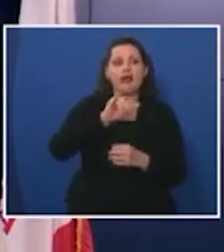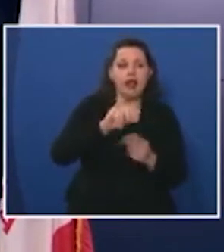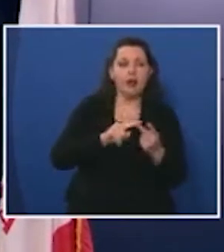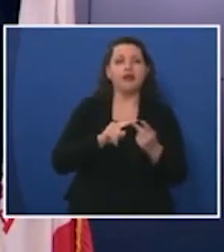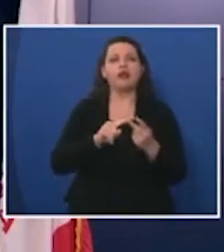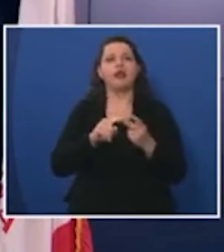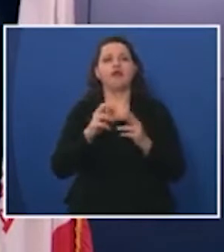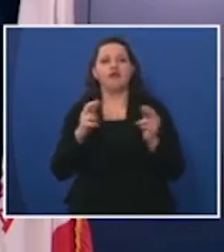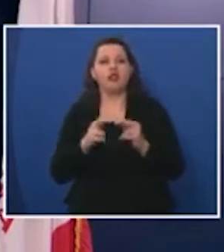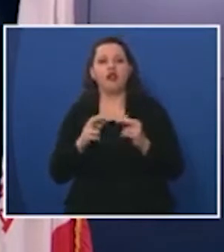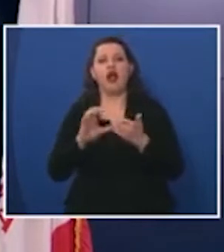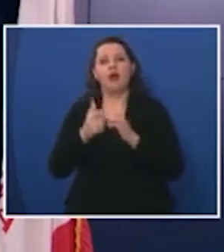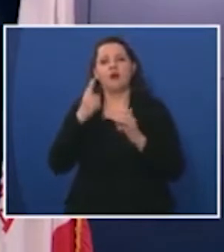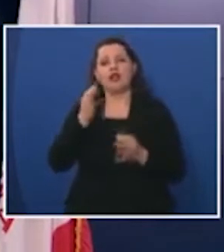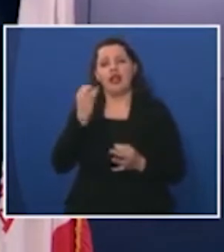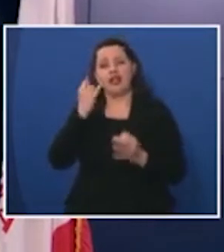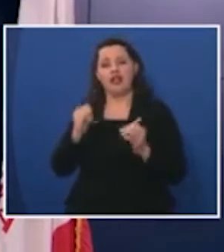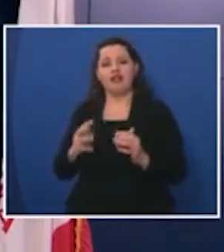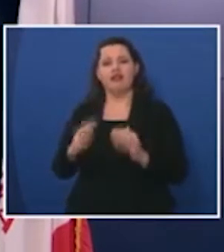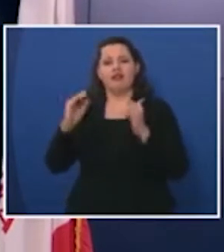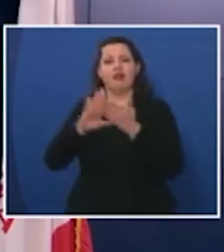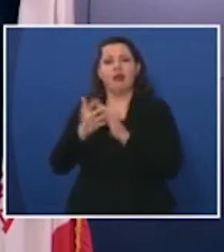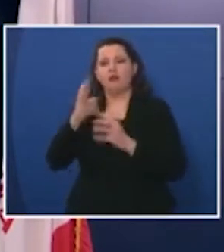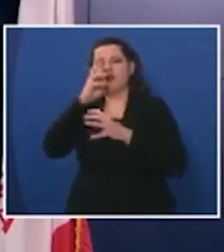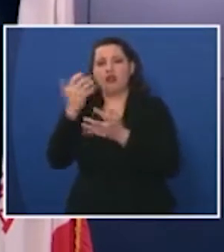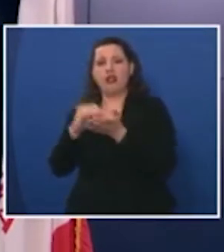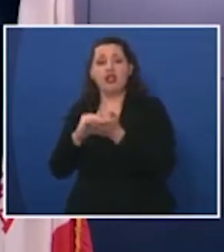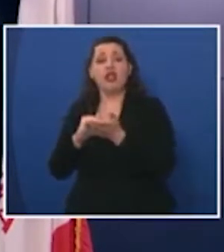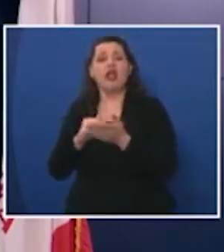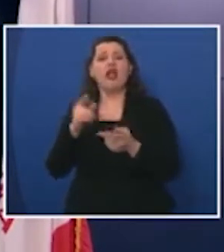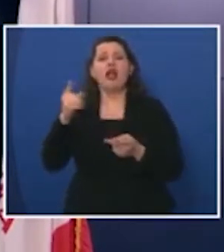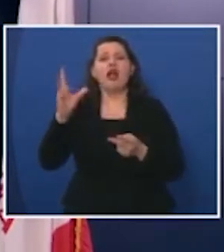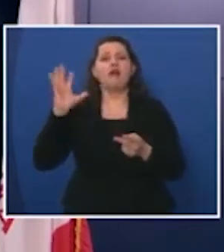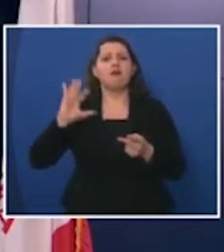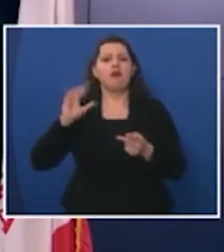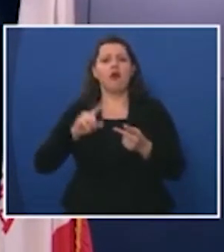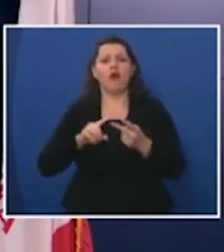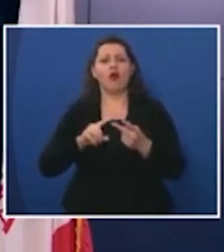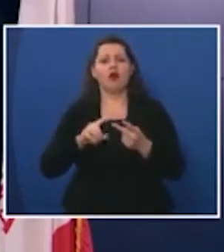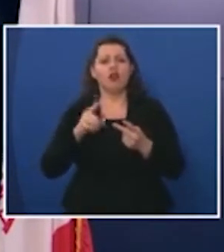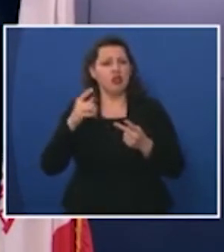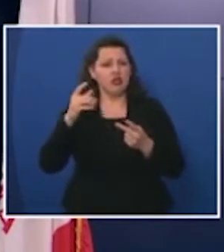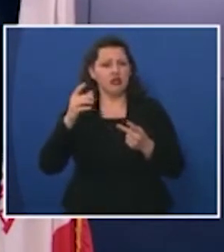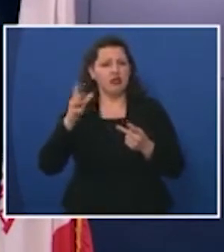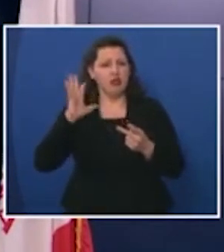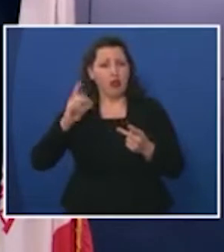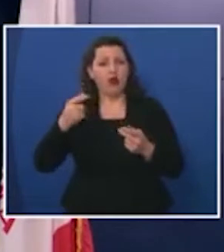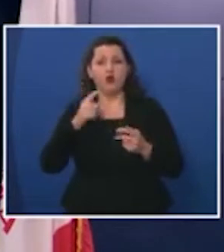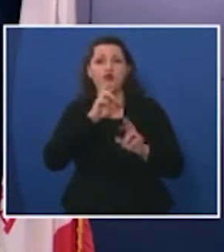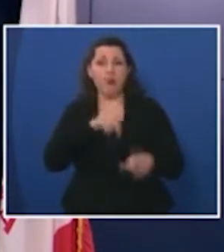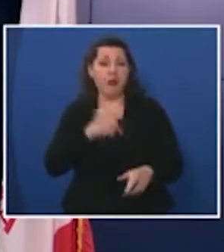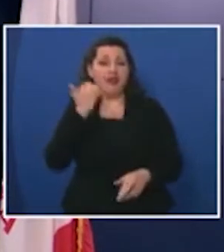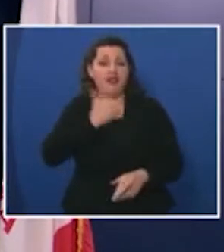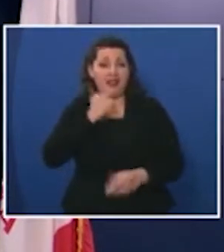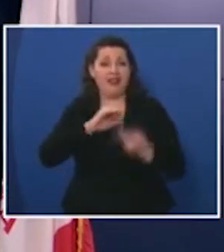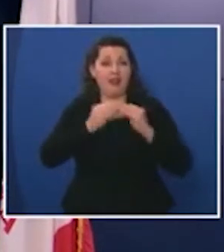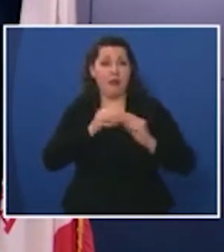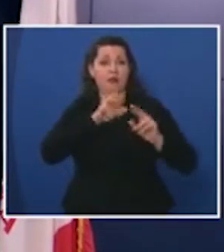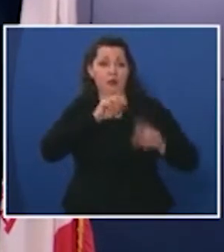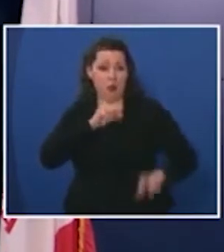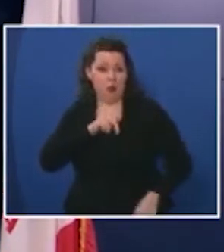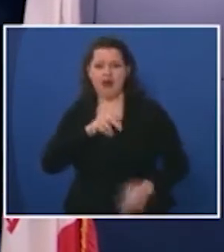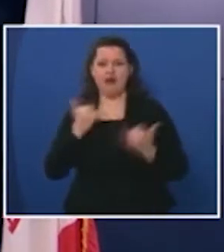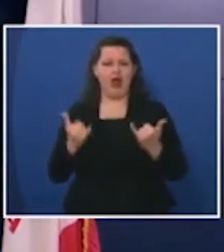um and then also why have you stopped highlighting the new um the daily numbers in your press conferences and